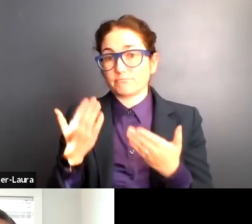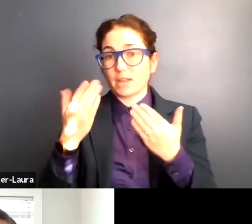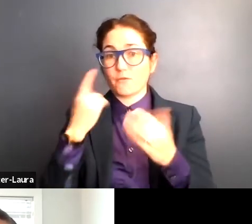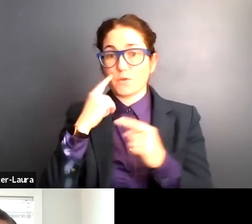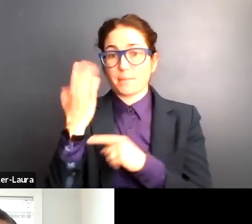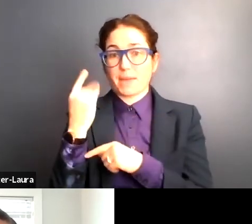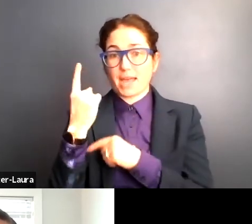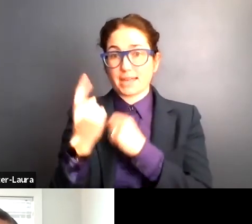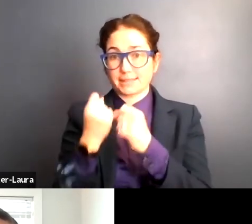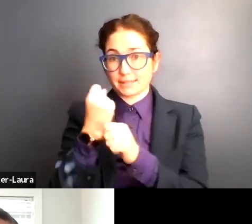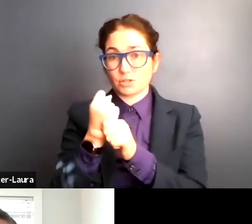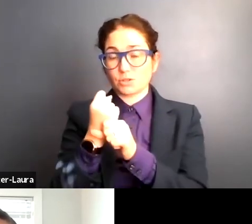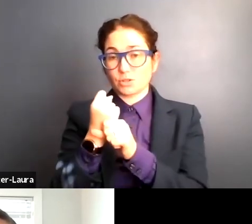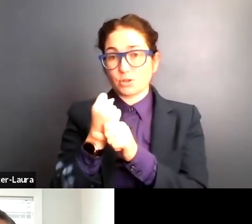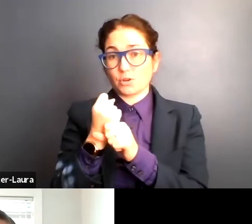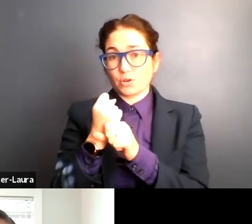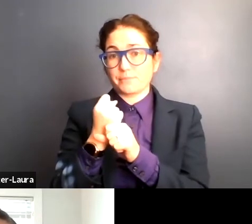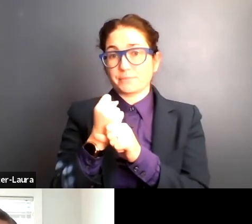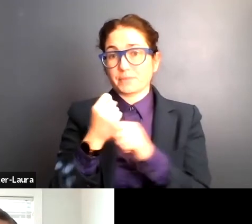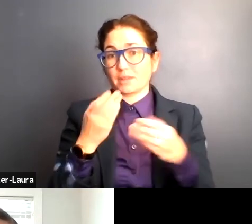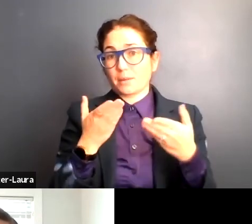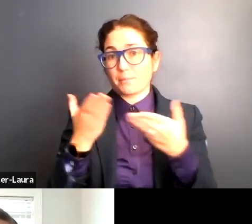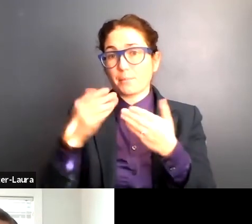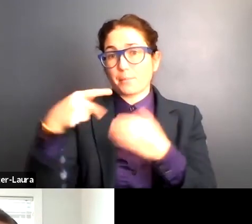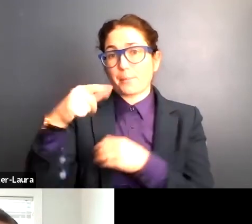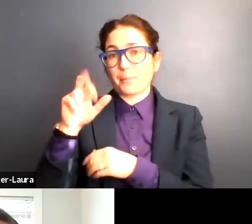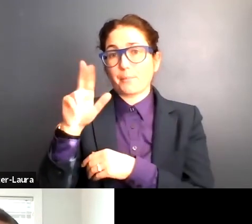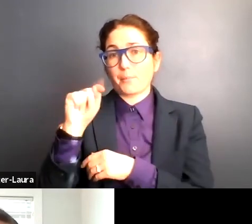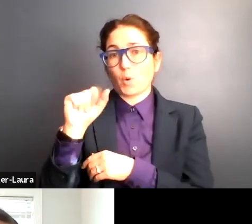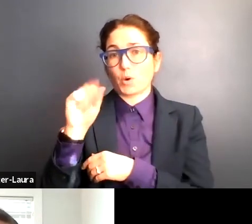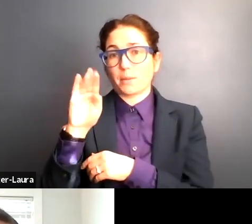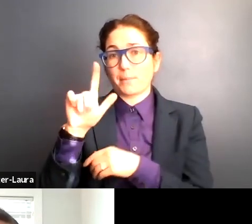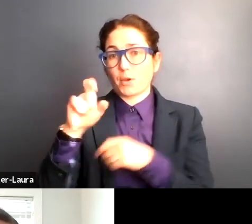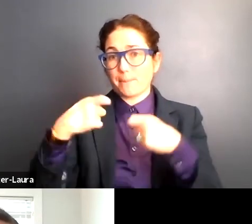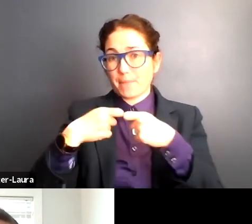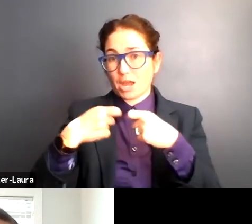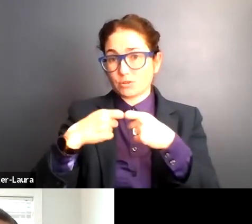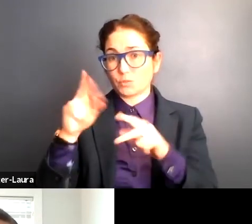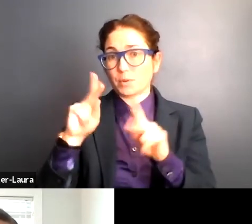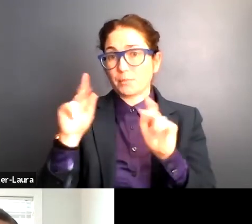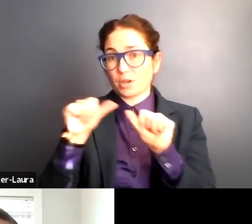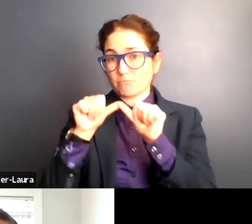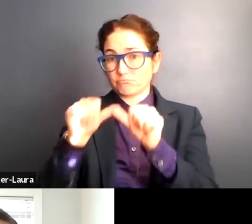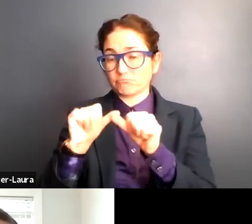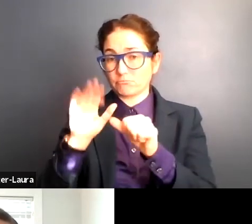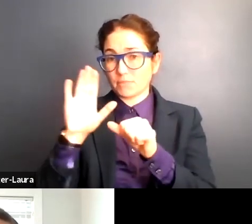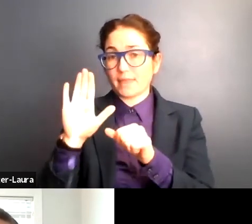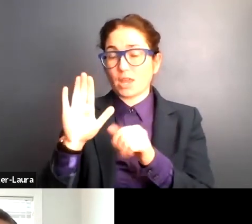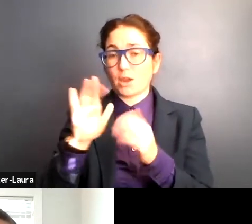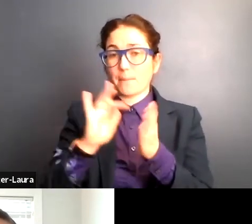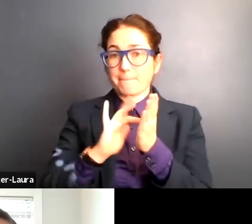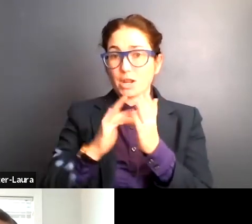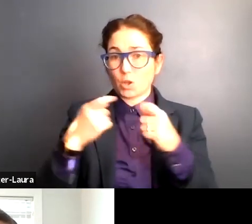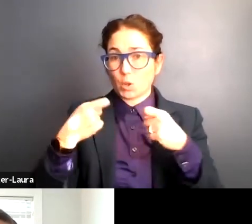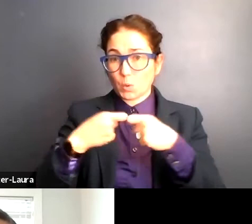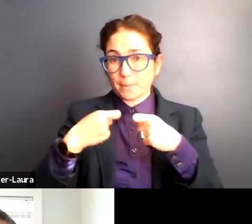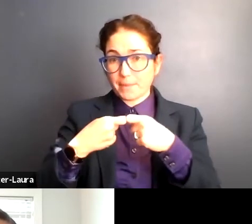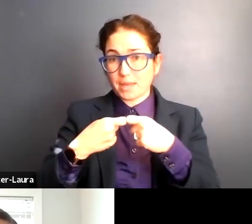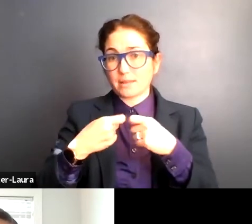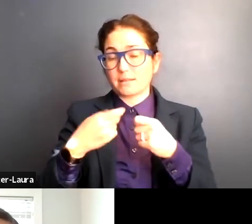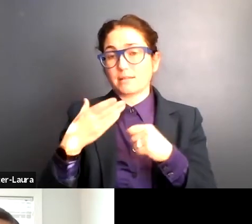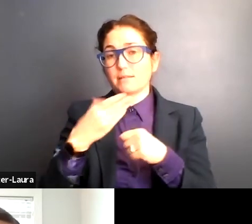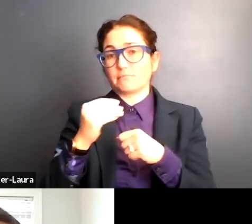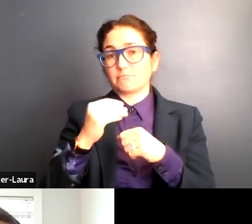year, portable batteries for folks to be able to keep their durable medical equipment and assistive technology going,